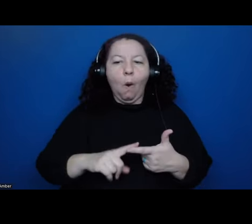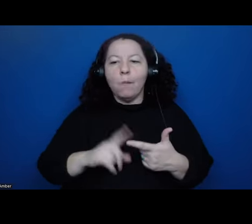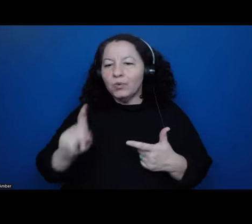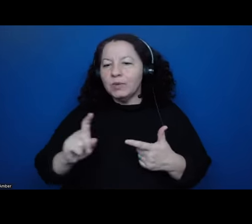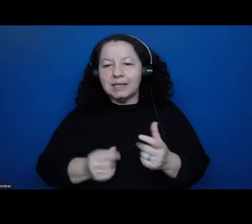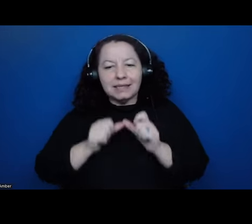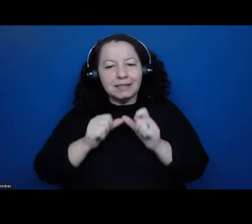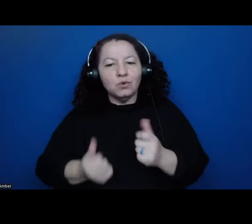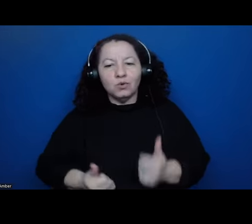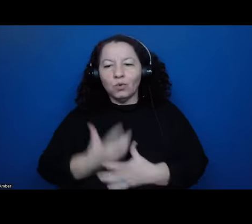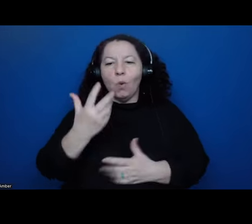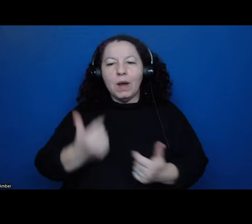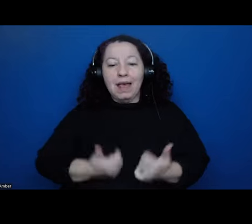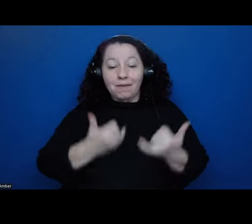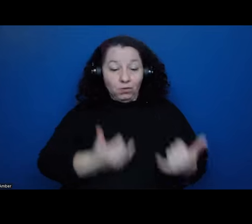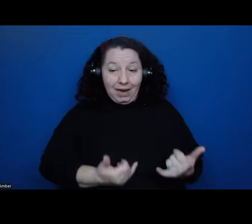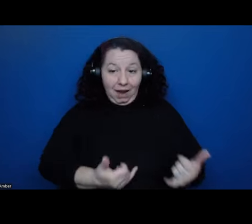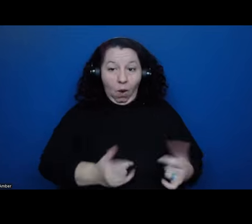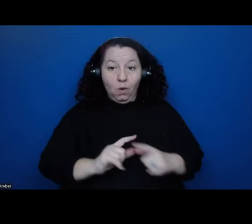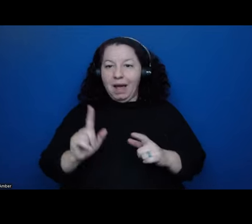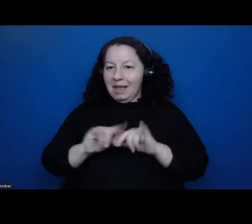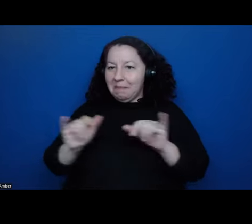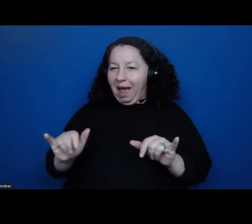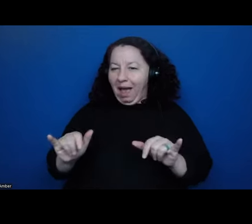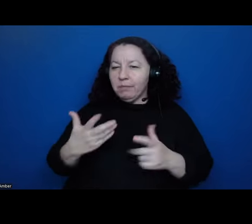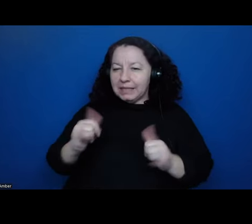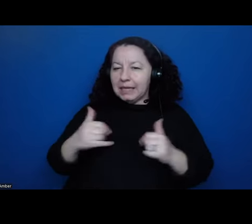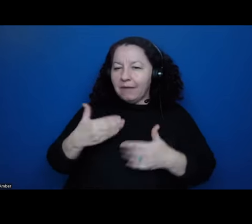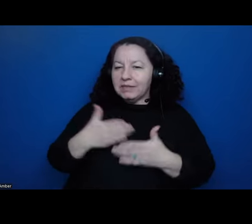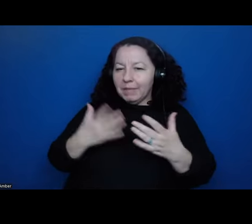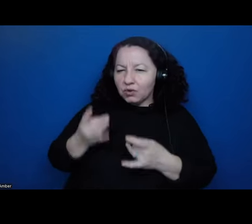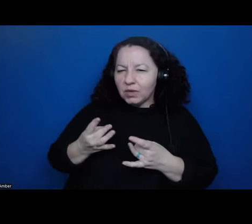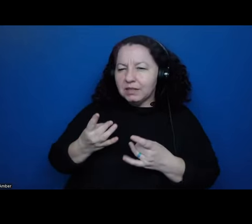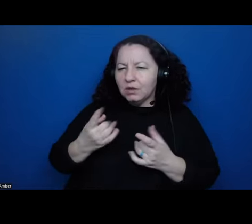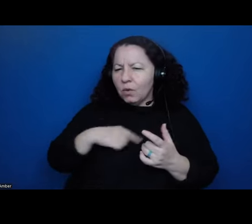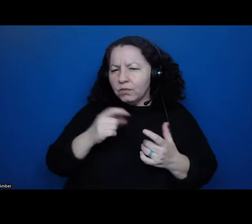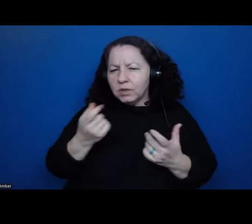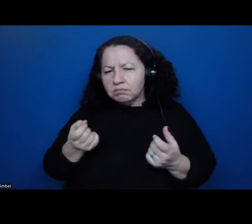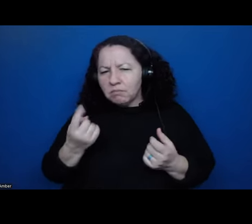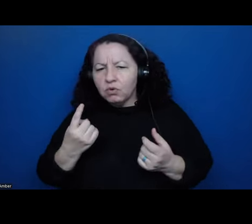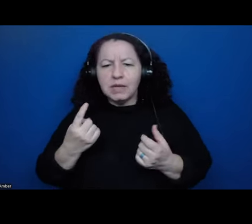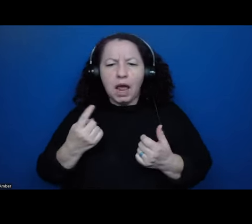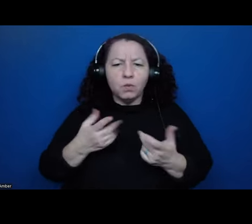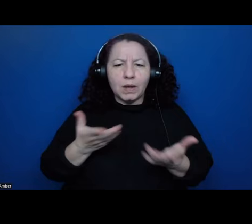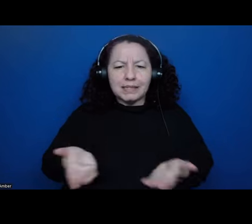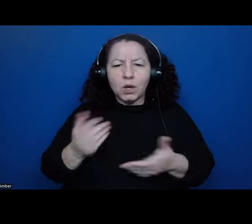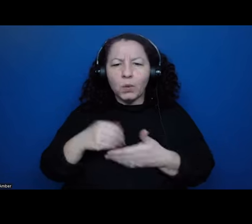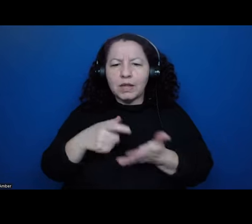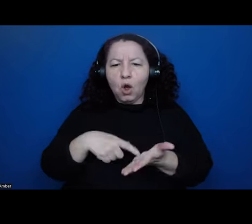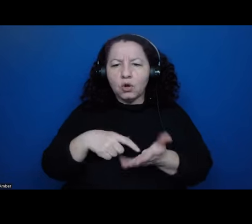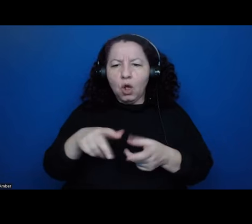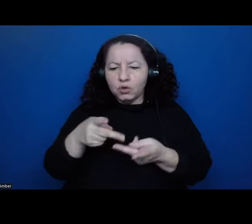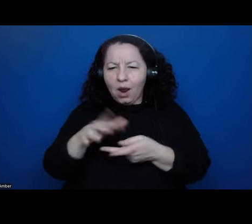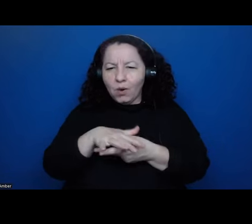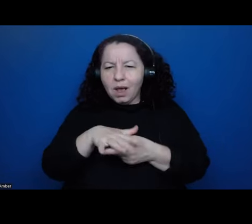present. At the same time, there's, you know, interest in understanding what's here in this archeological site before new construction happens.